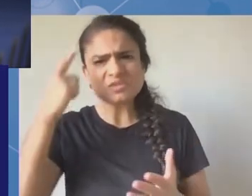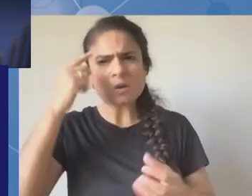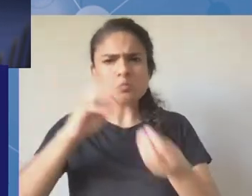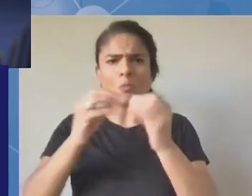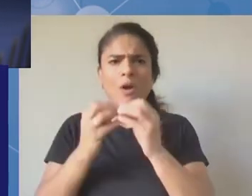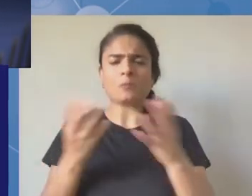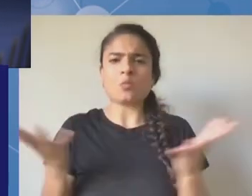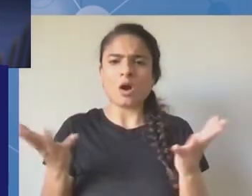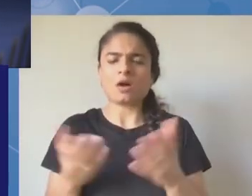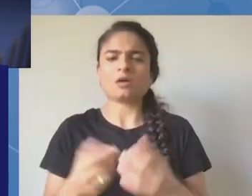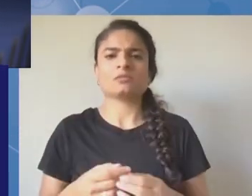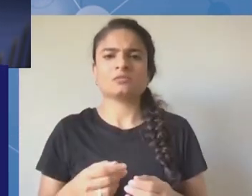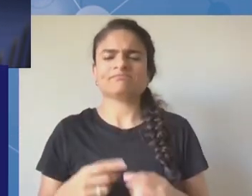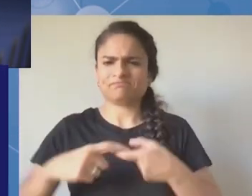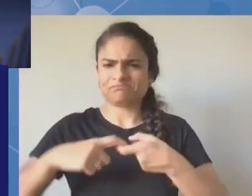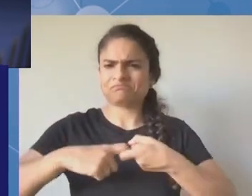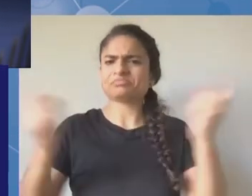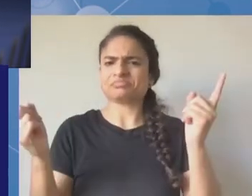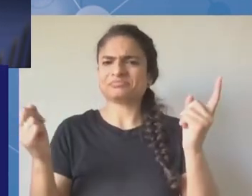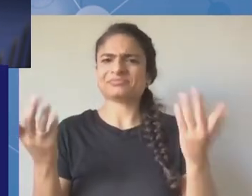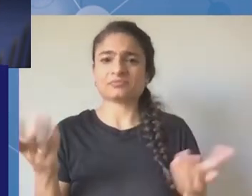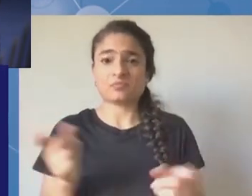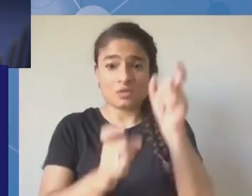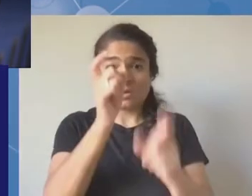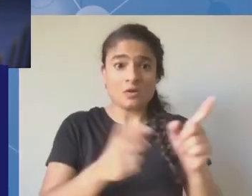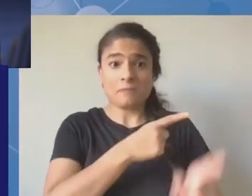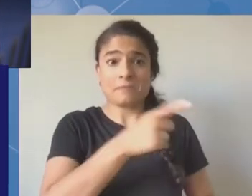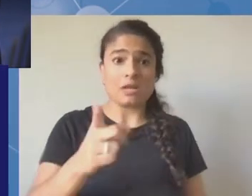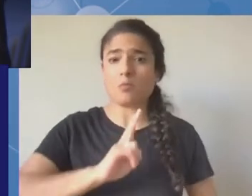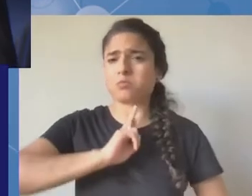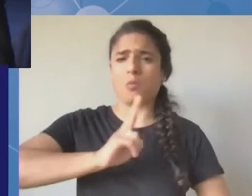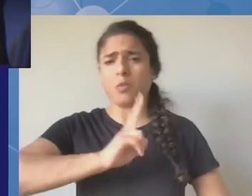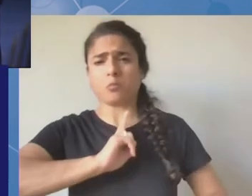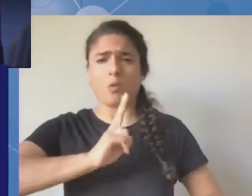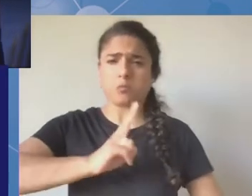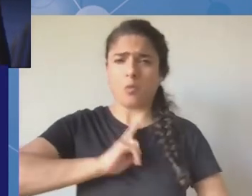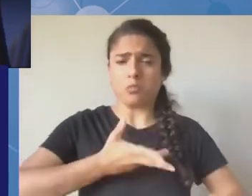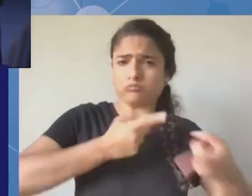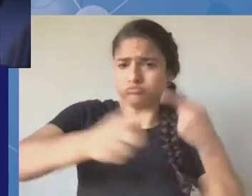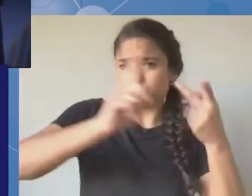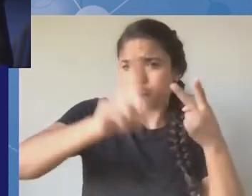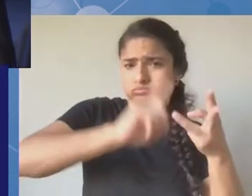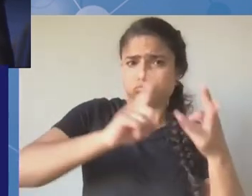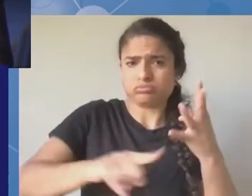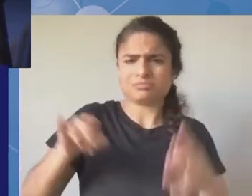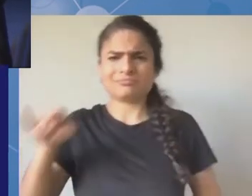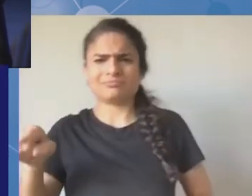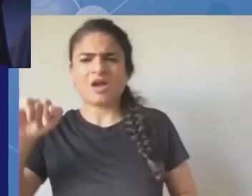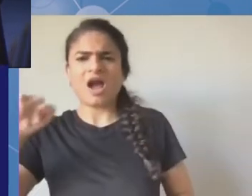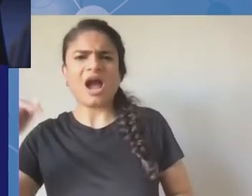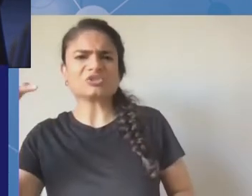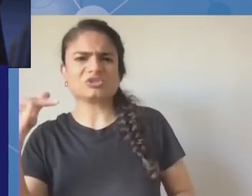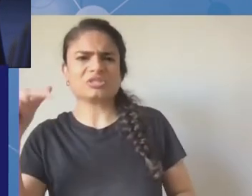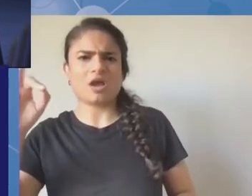makers in the big powerful public or private uh bodies that take decisions and